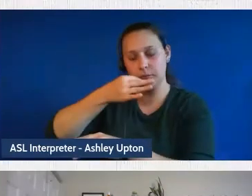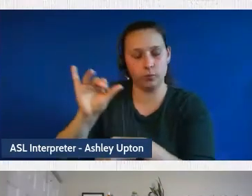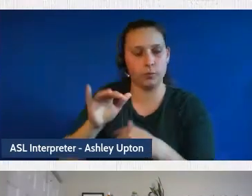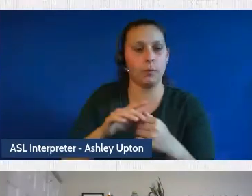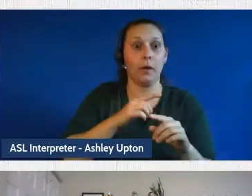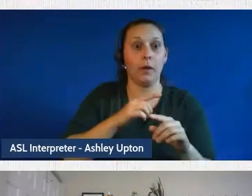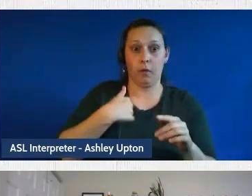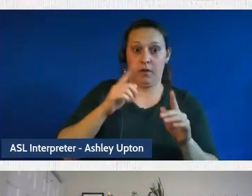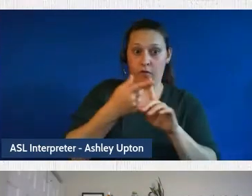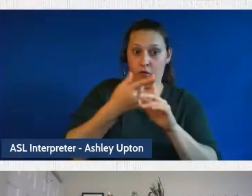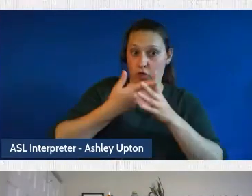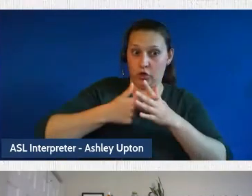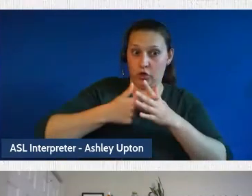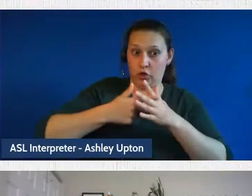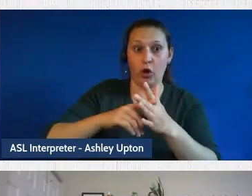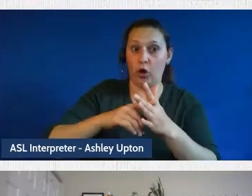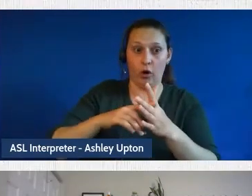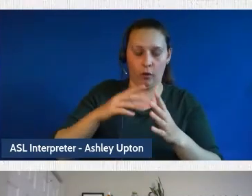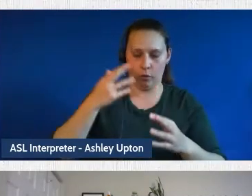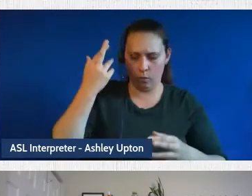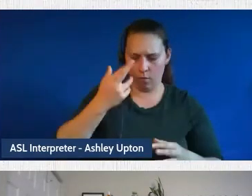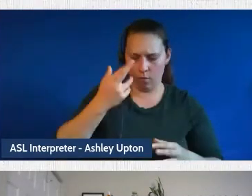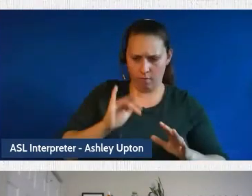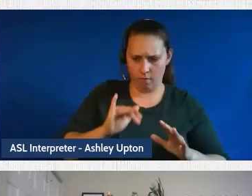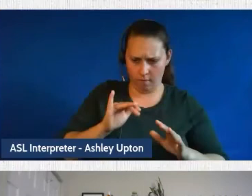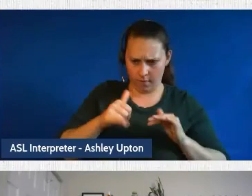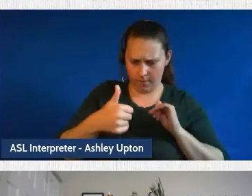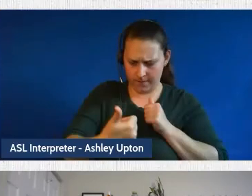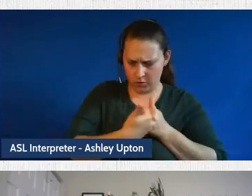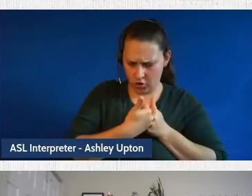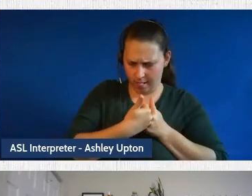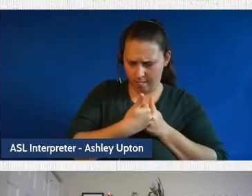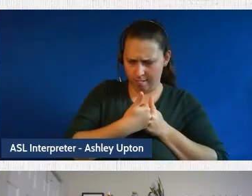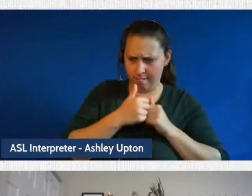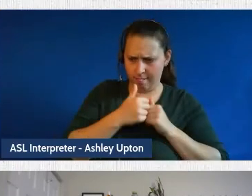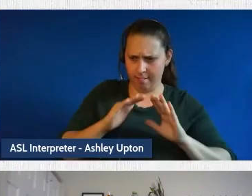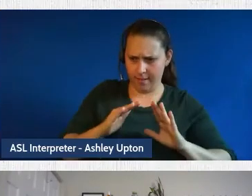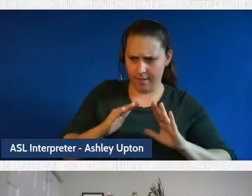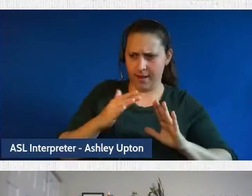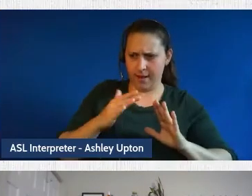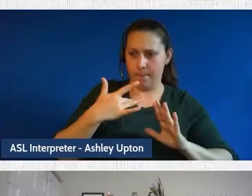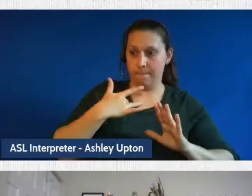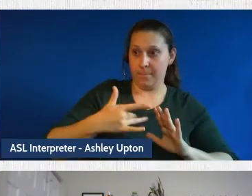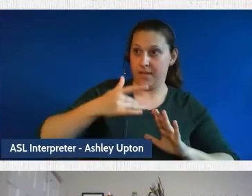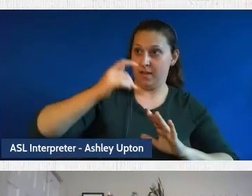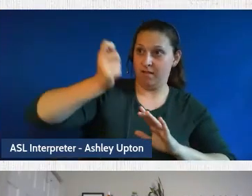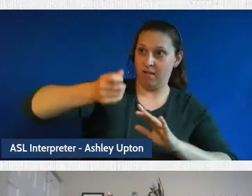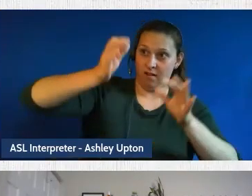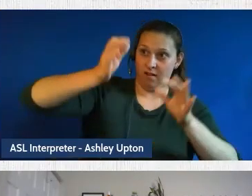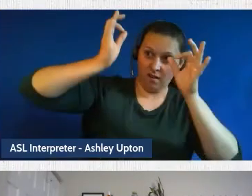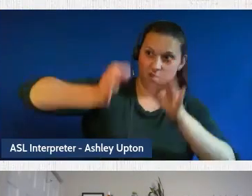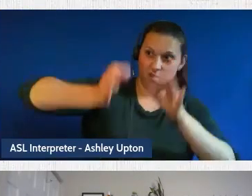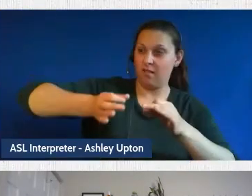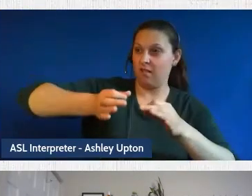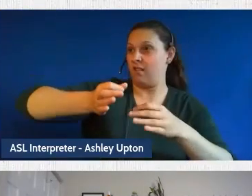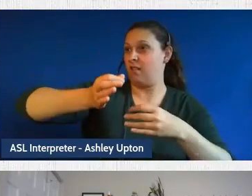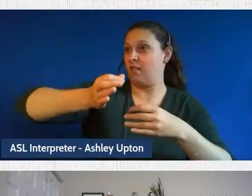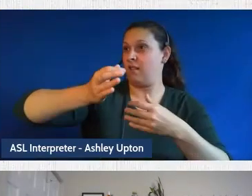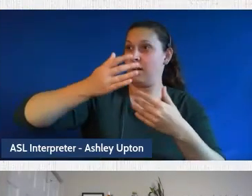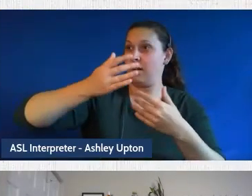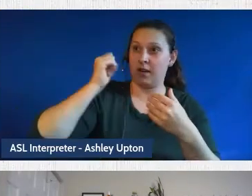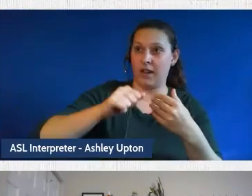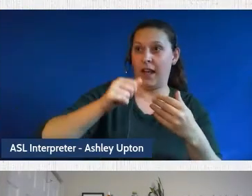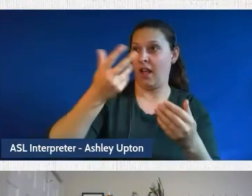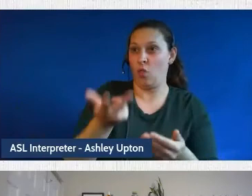one of the biggest challenges a typical legal ruling is really long. It could be anywhere from like three pages